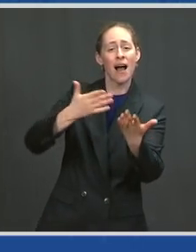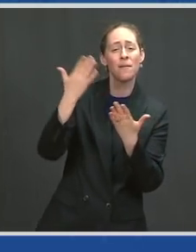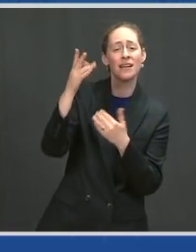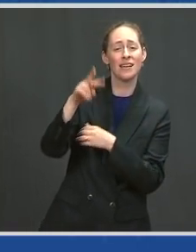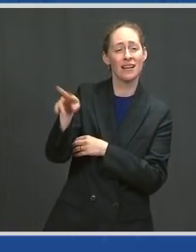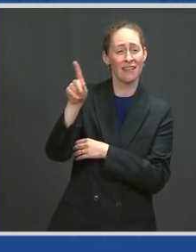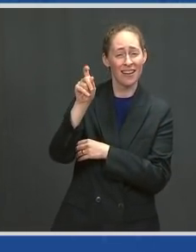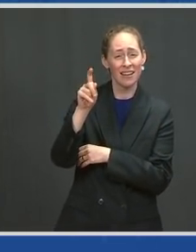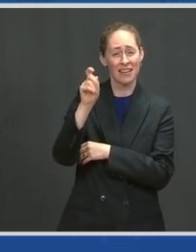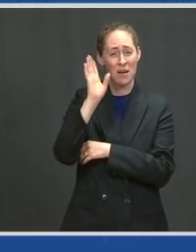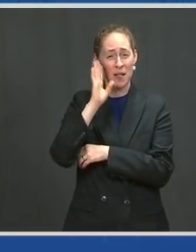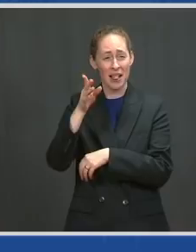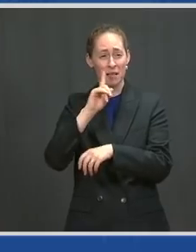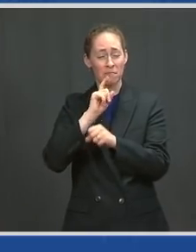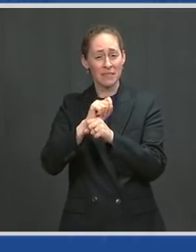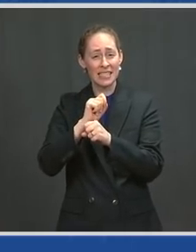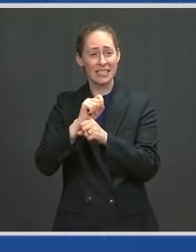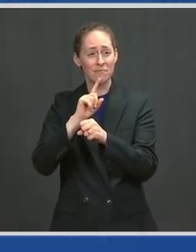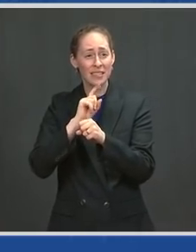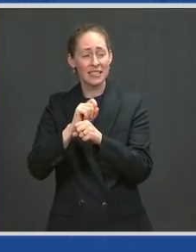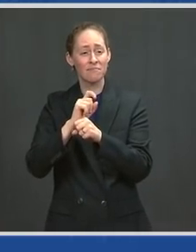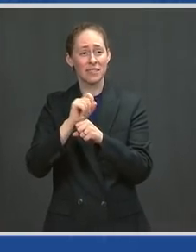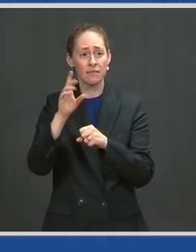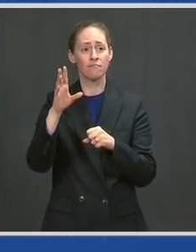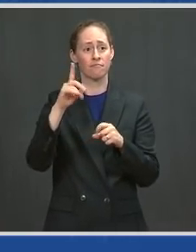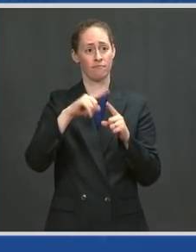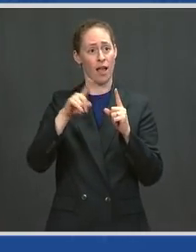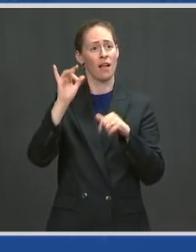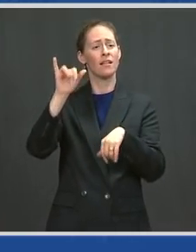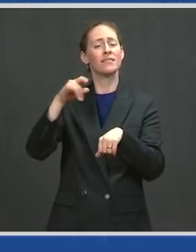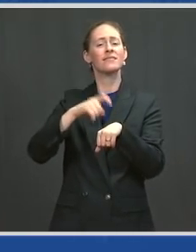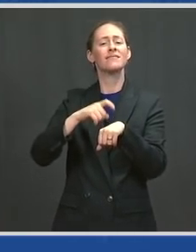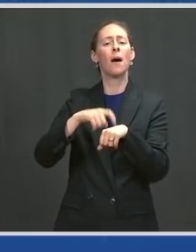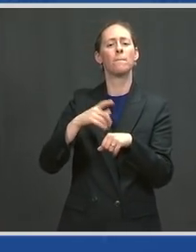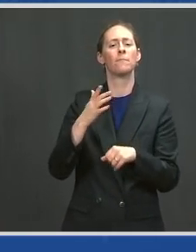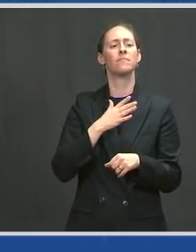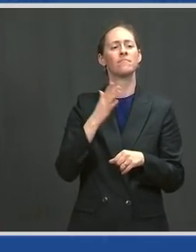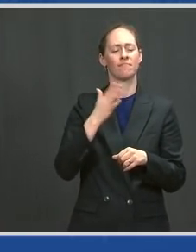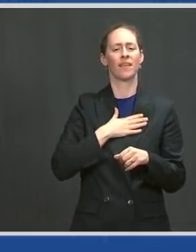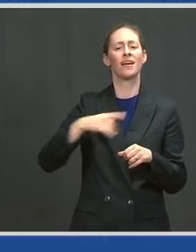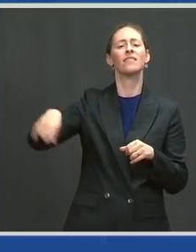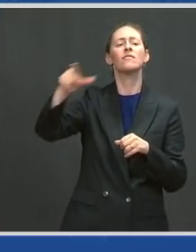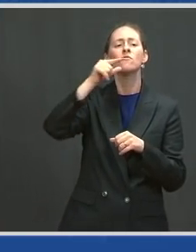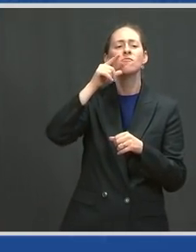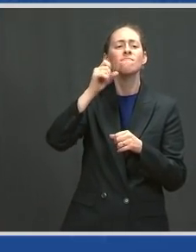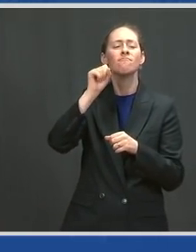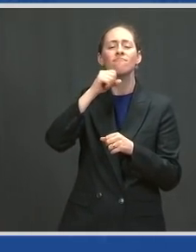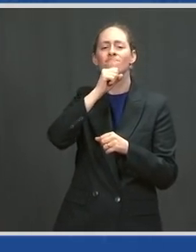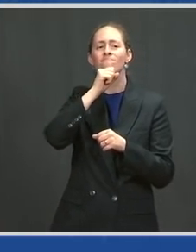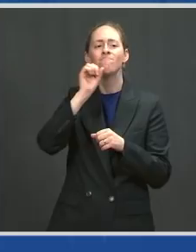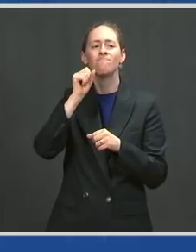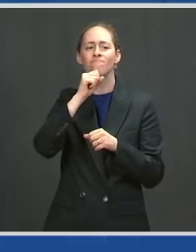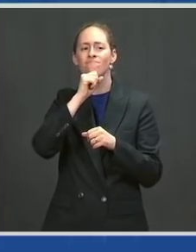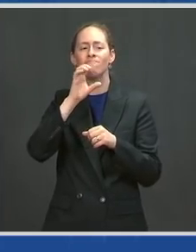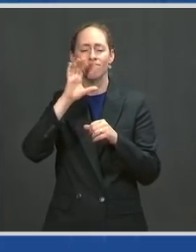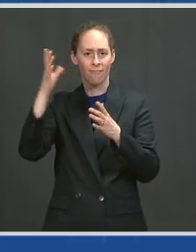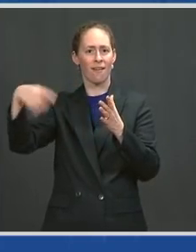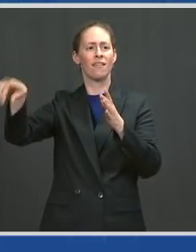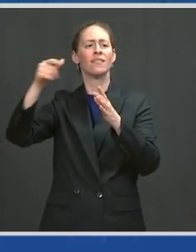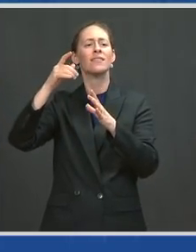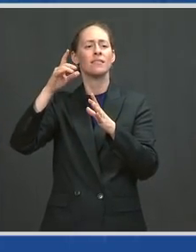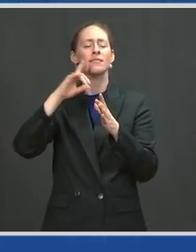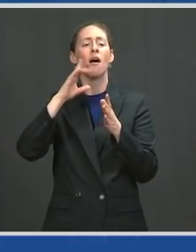reminded of my generation in the 60s. There was a very raunchy comedian who said, yeah, there's light — when he was talking about the Vietnam War.